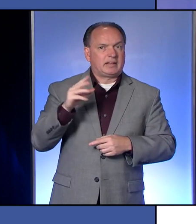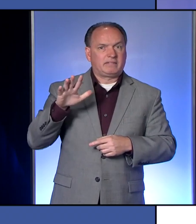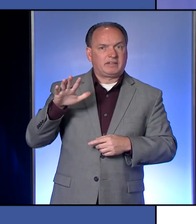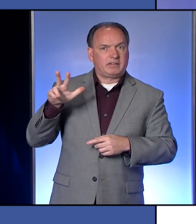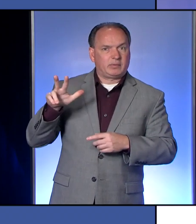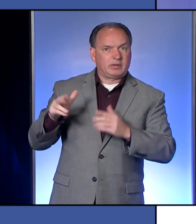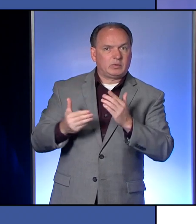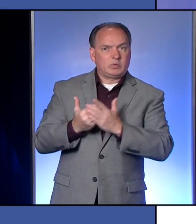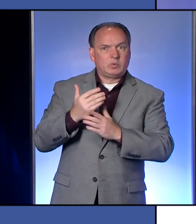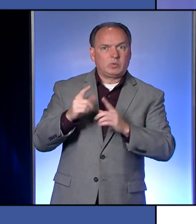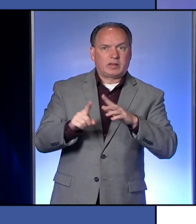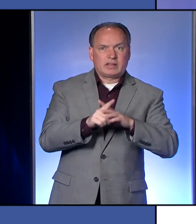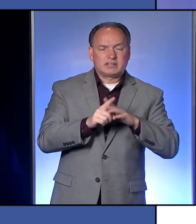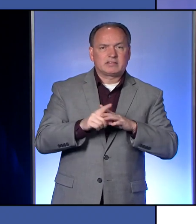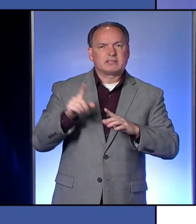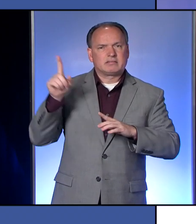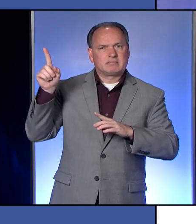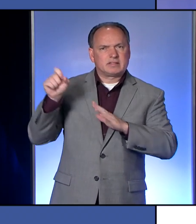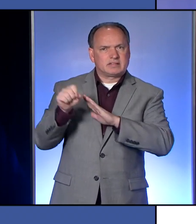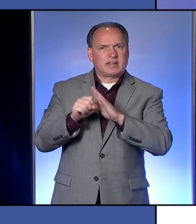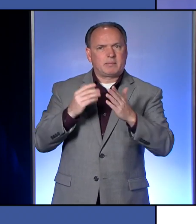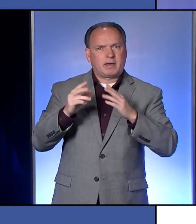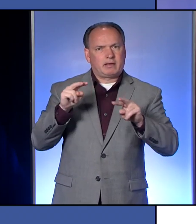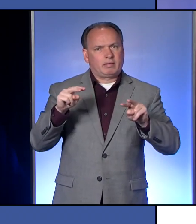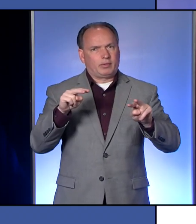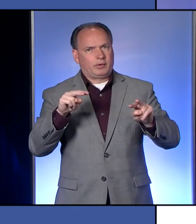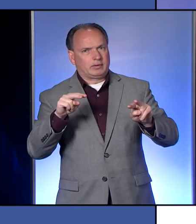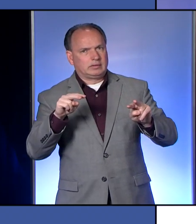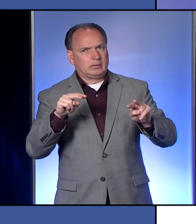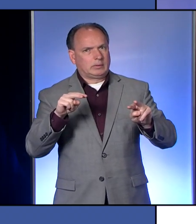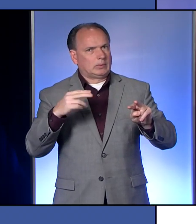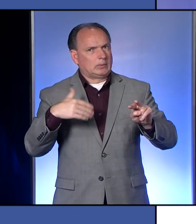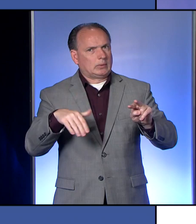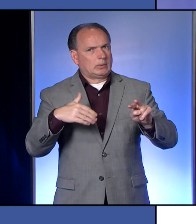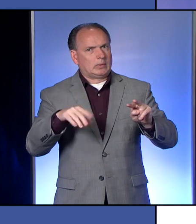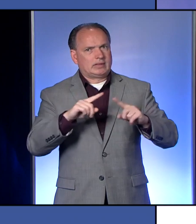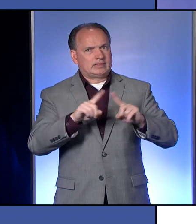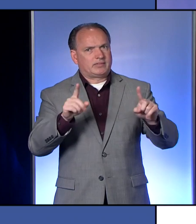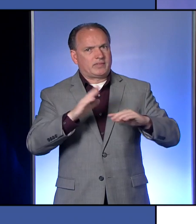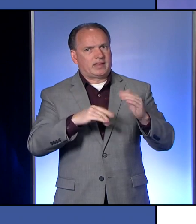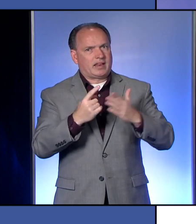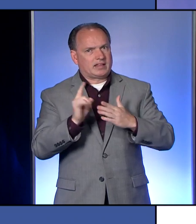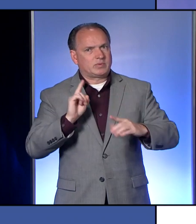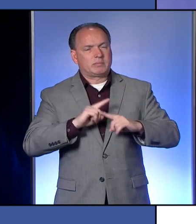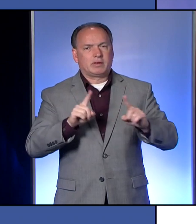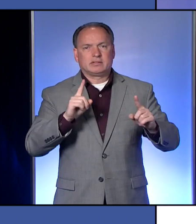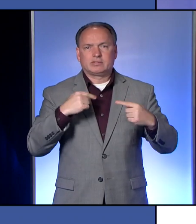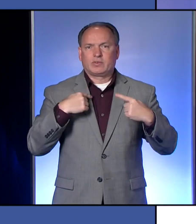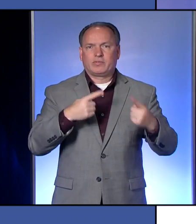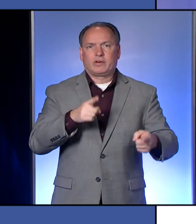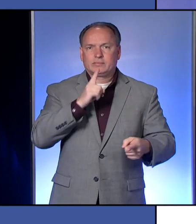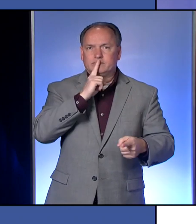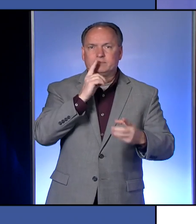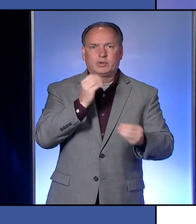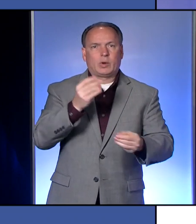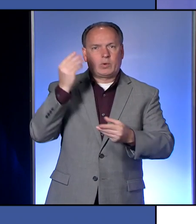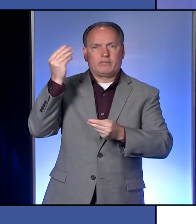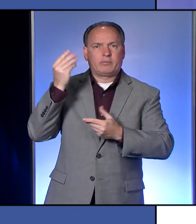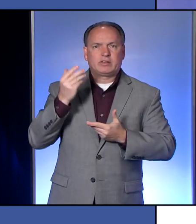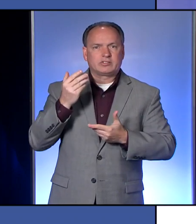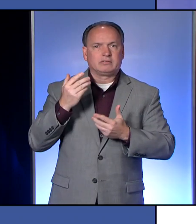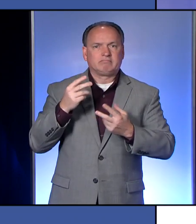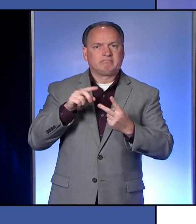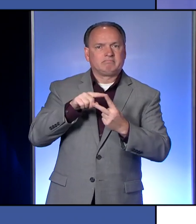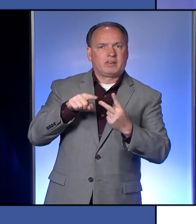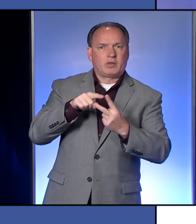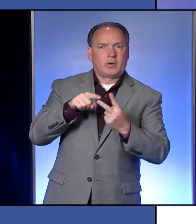might look at us differently than they might have last week. But again, I don't have any indication either way